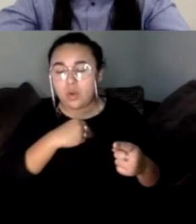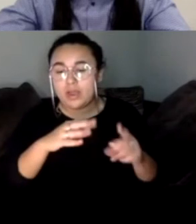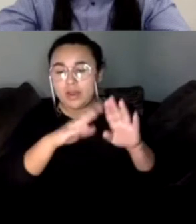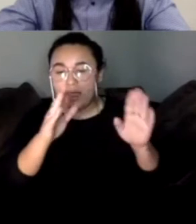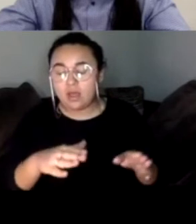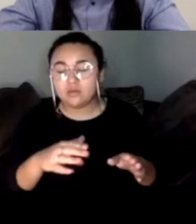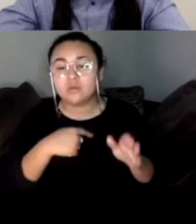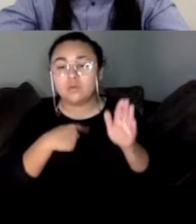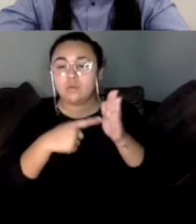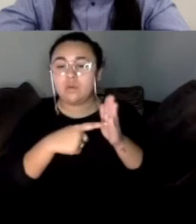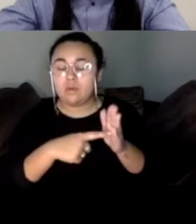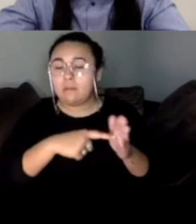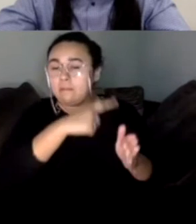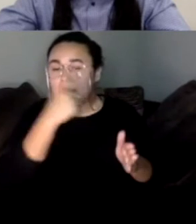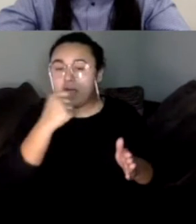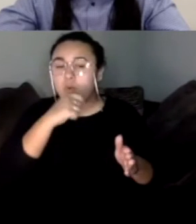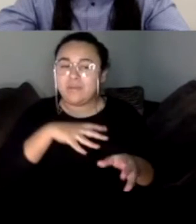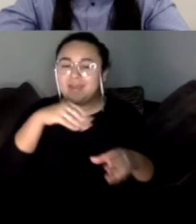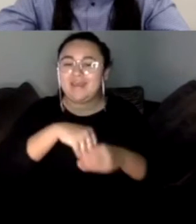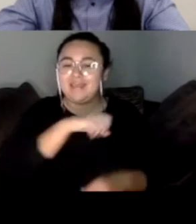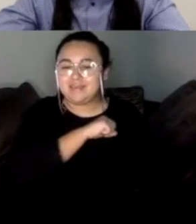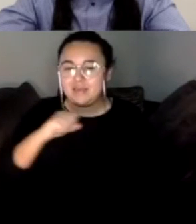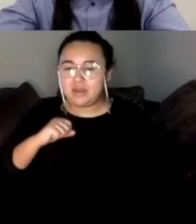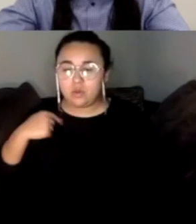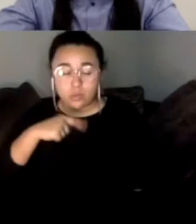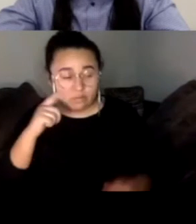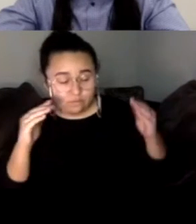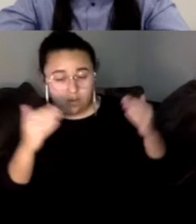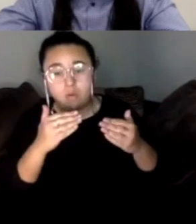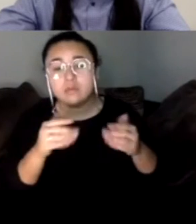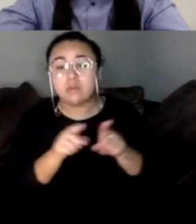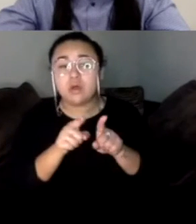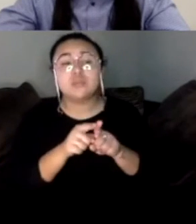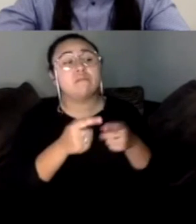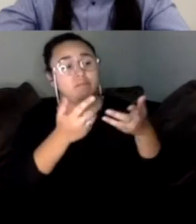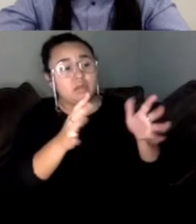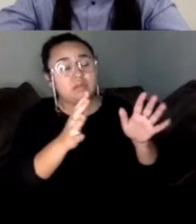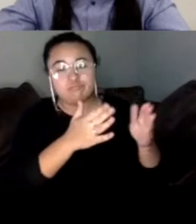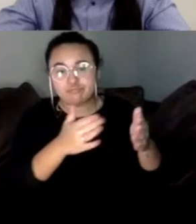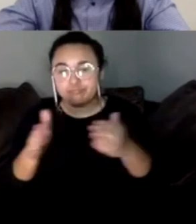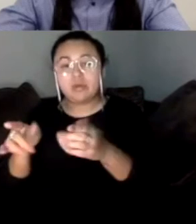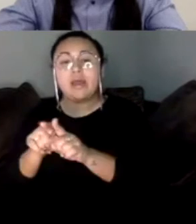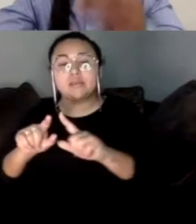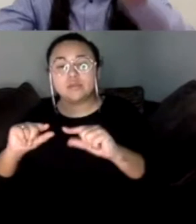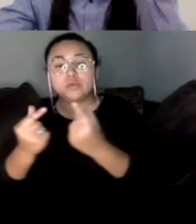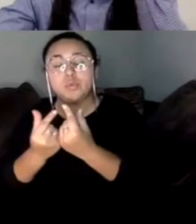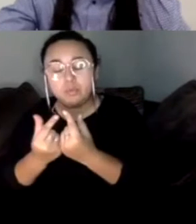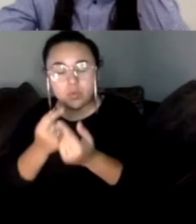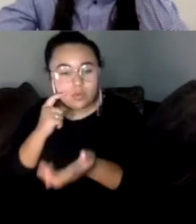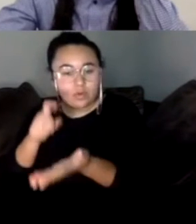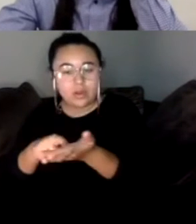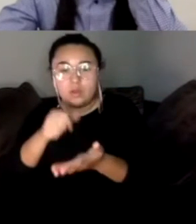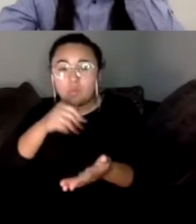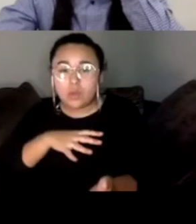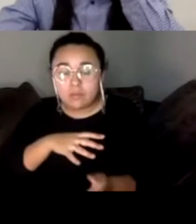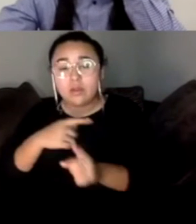And we want to make sure that we focused on that, but we pivoted as a group because we recognized that, um, women and women